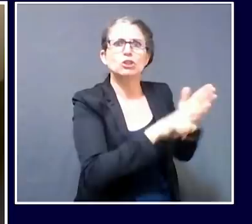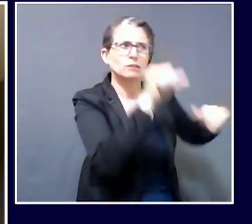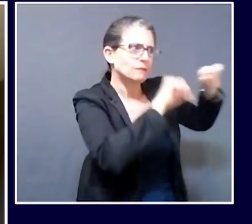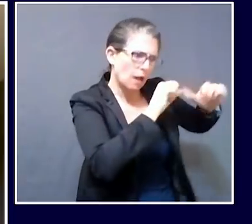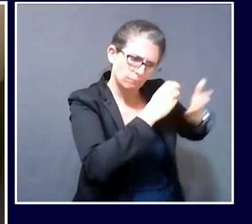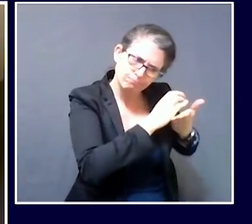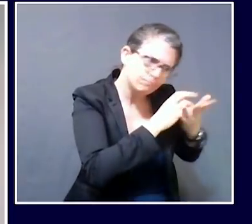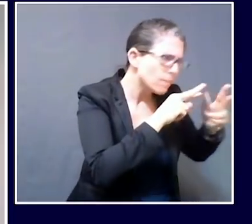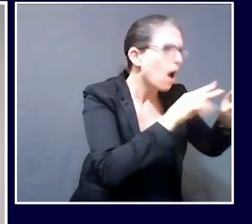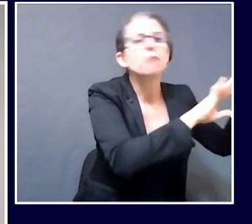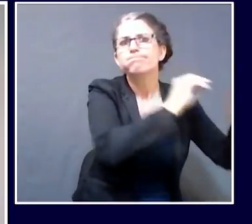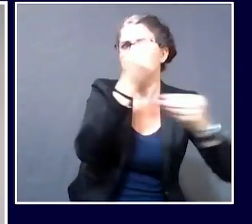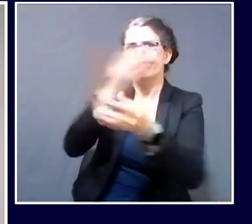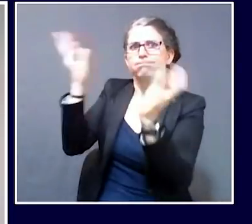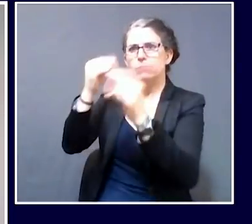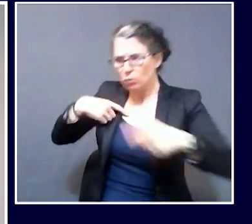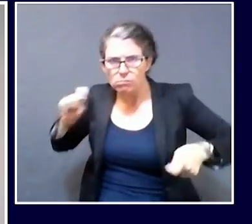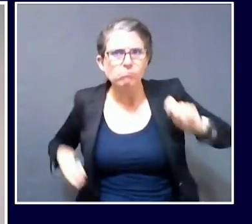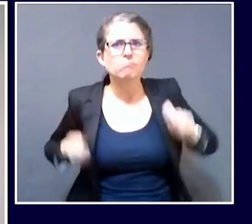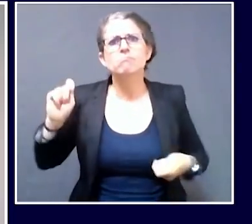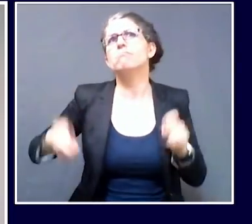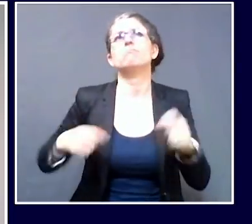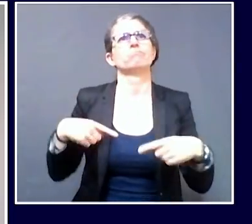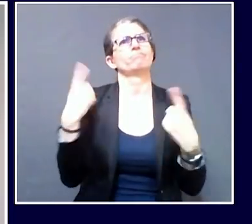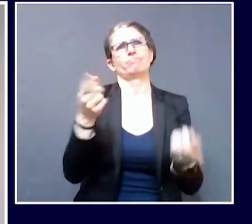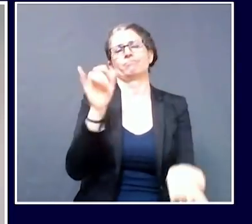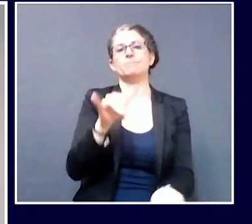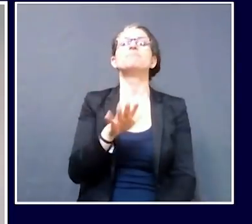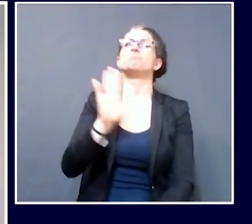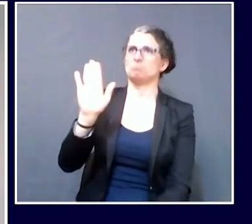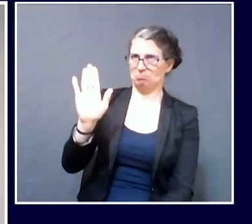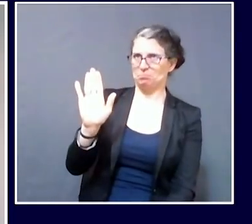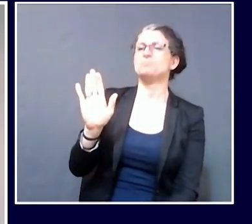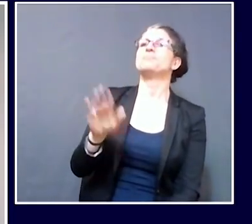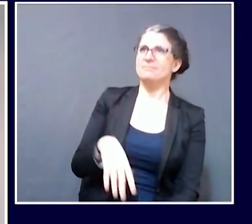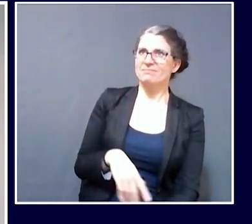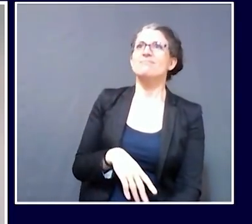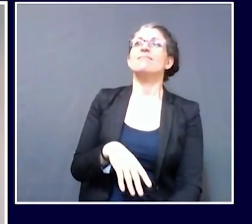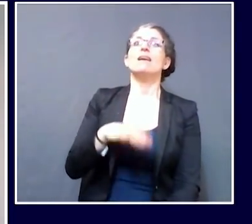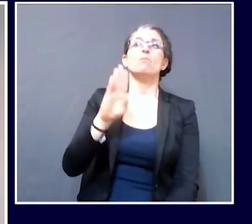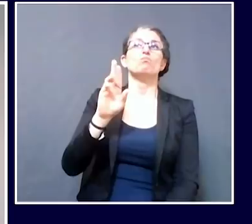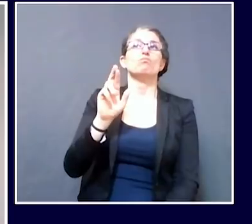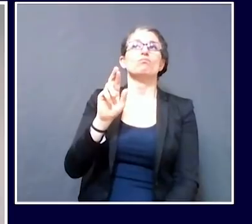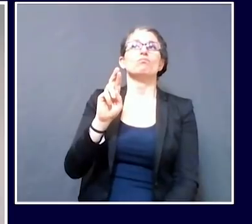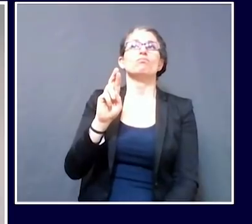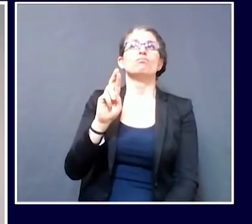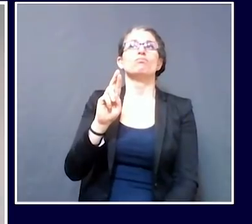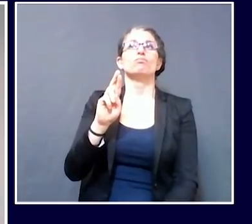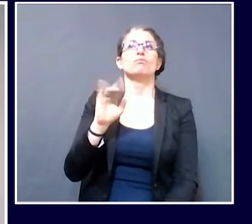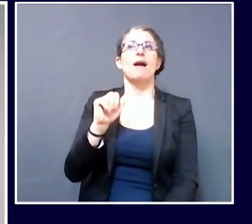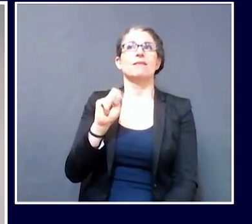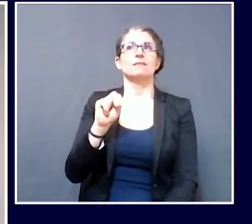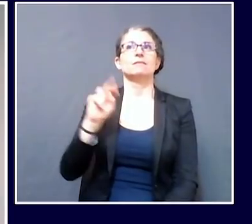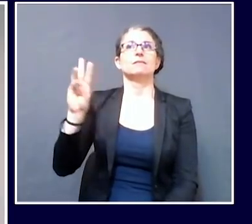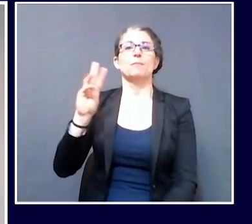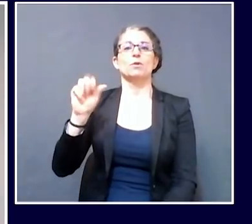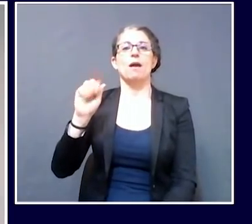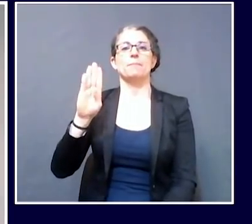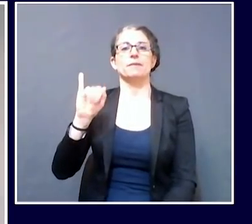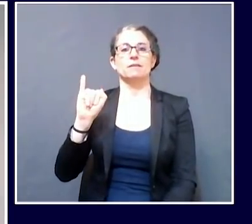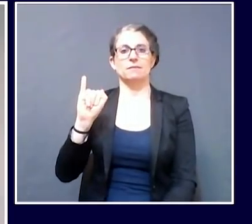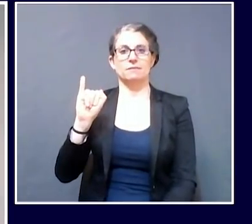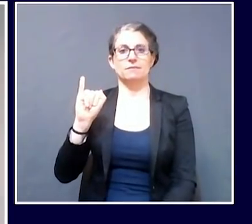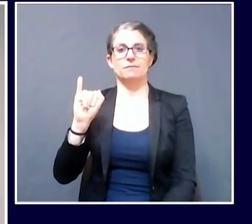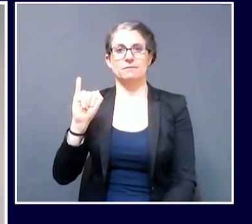Great. Thank you. I'm going to turn next to Brian Sullivan at WABI. Yeah, have a question for you, Dr. Schaaf, and for the commissioner